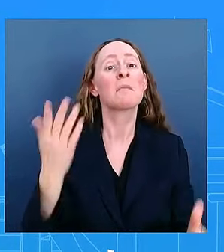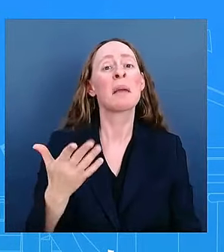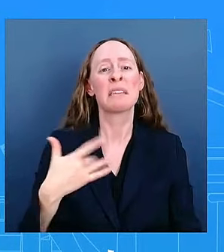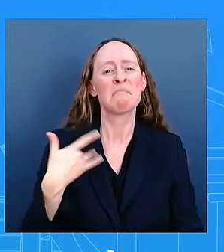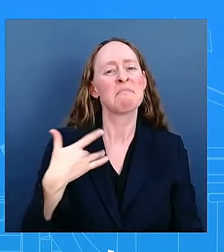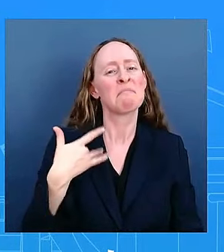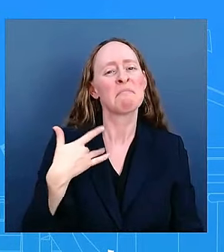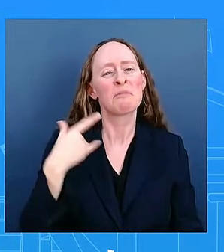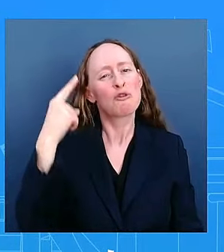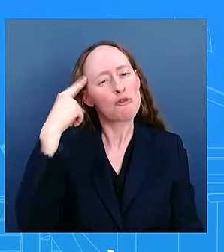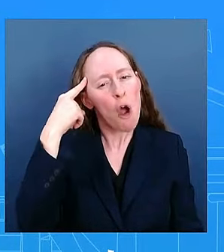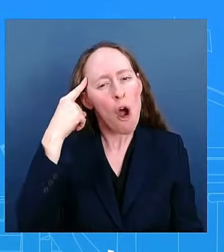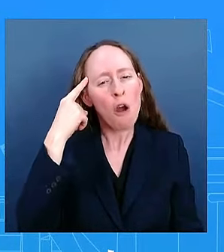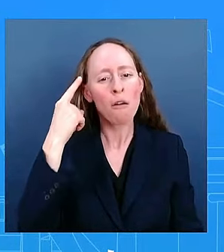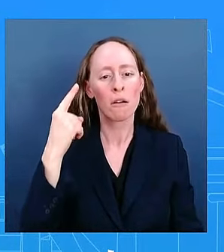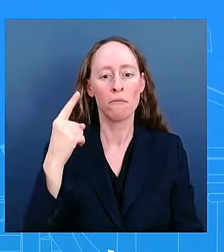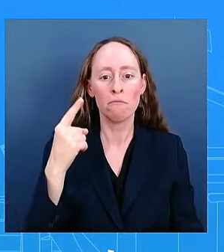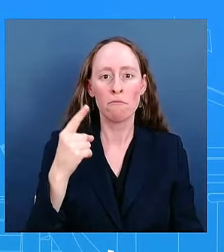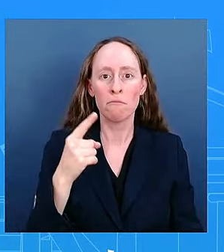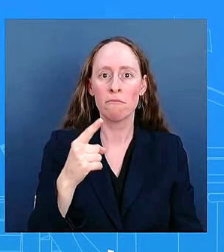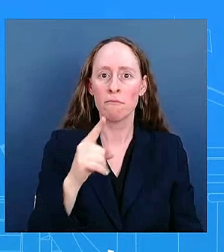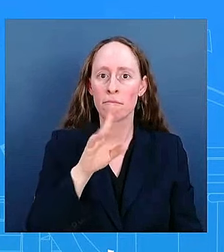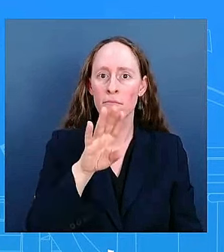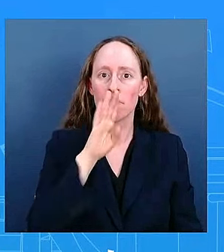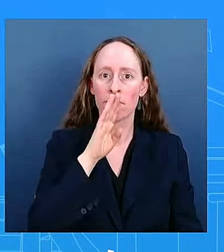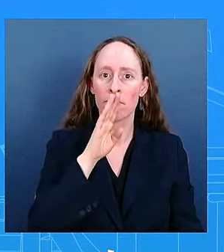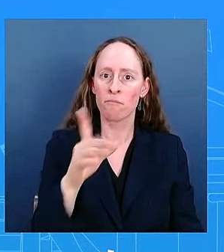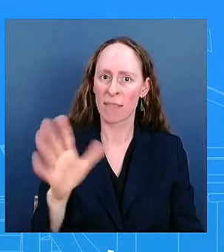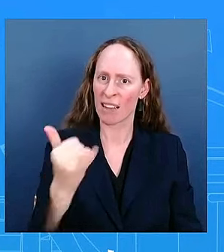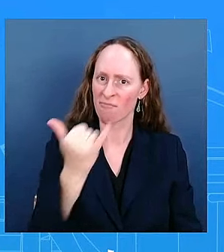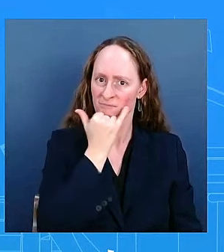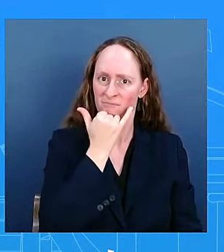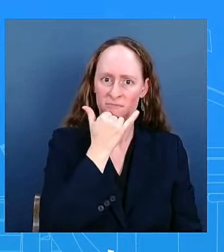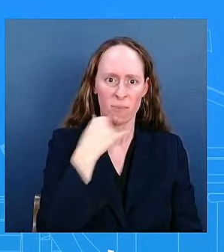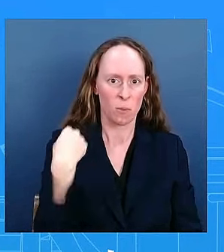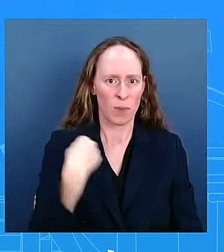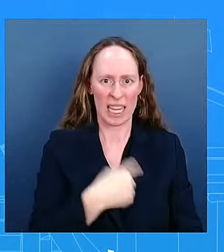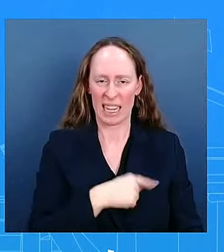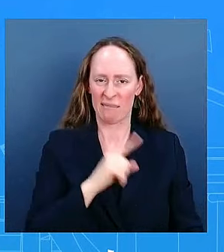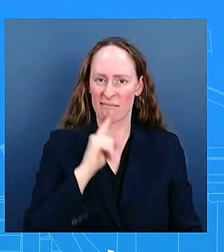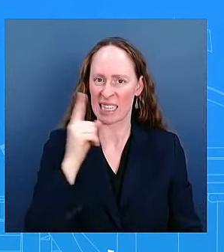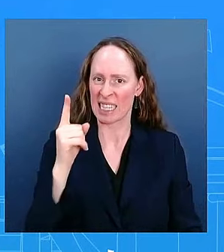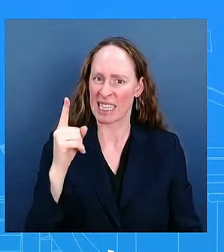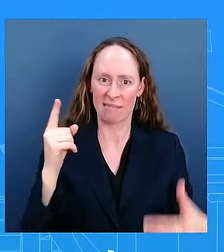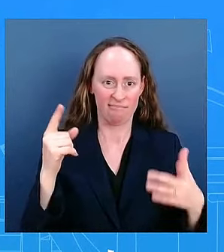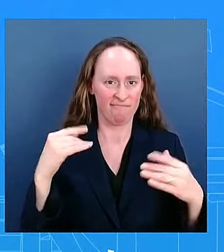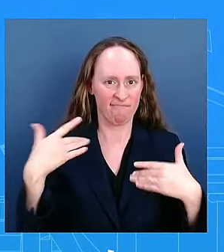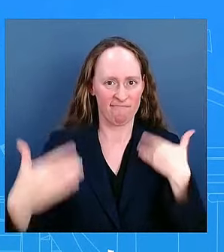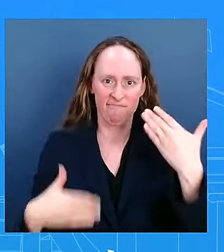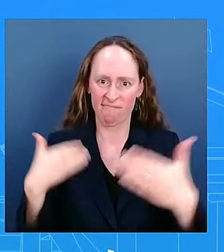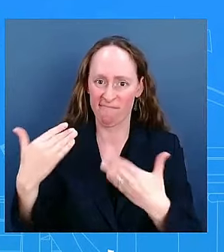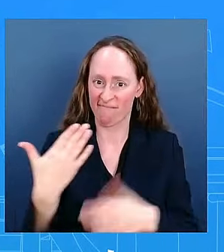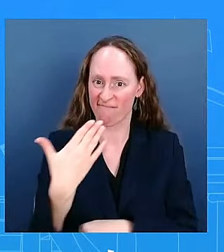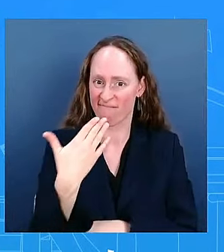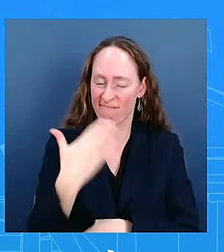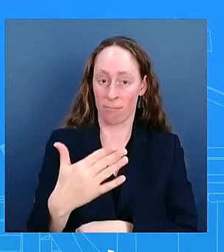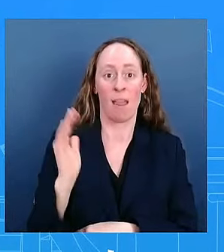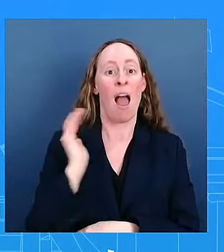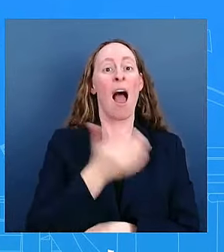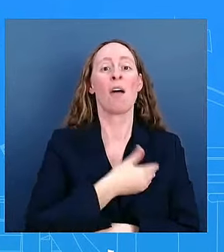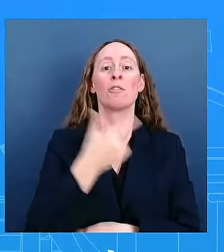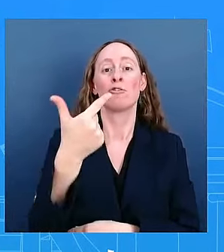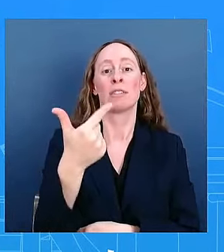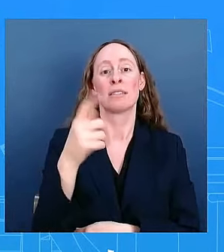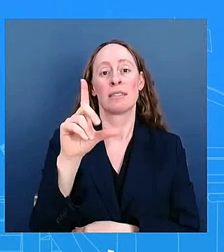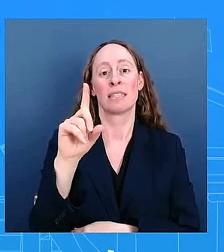real gdp where where gd the level of real gdp is today with the congressional budgets office with the congressional budget office's